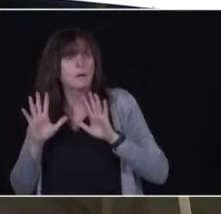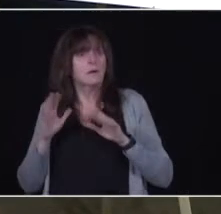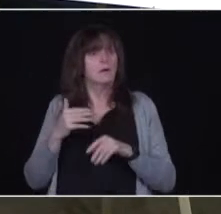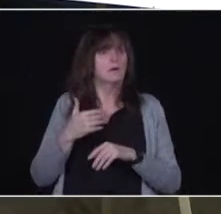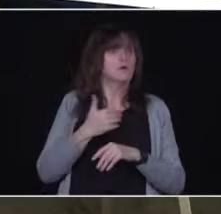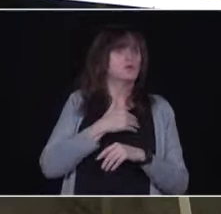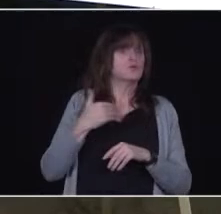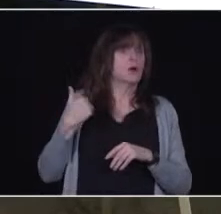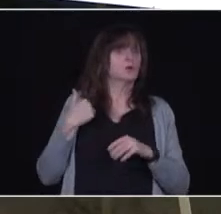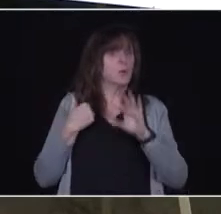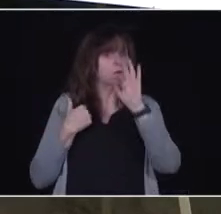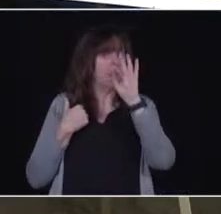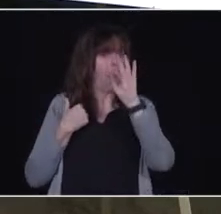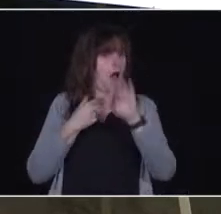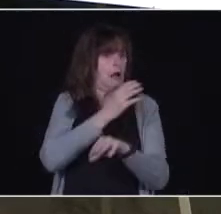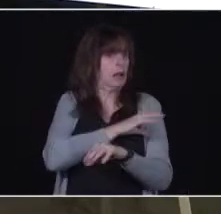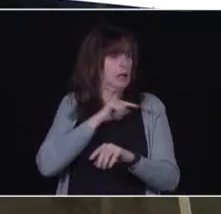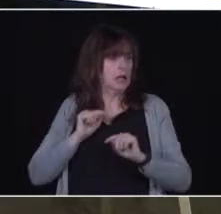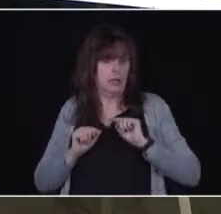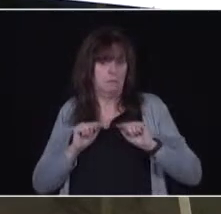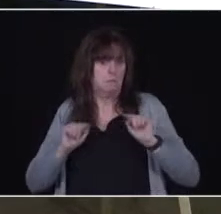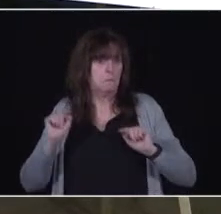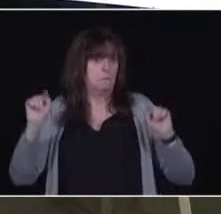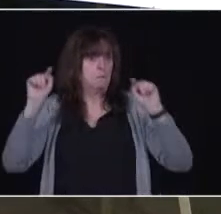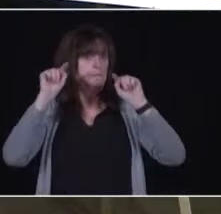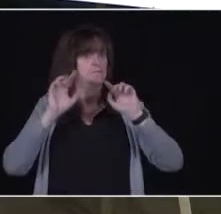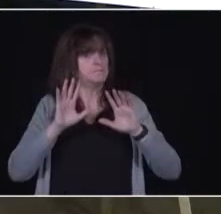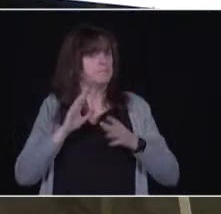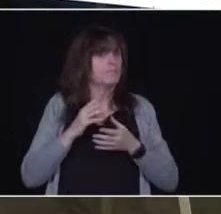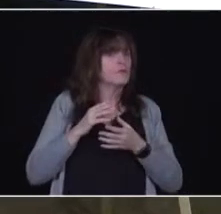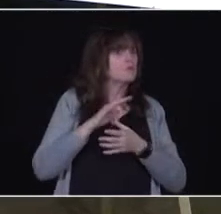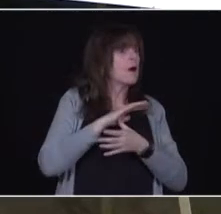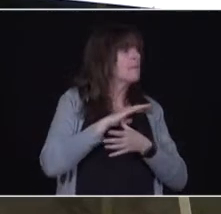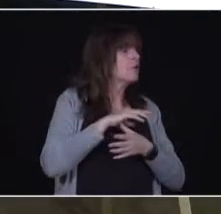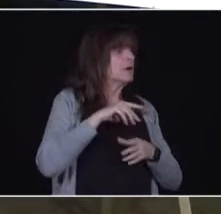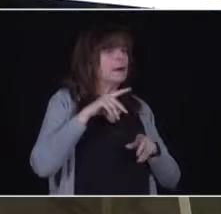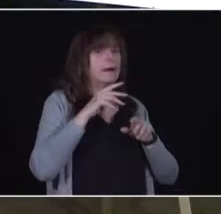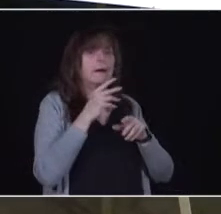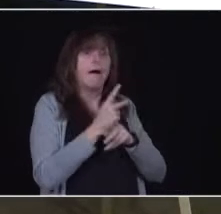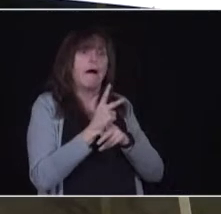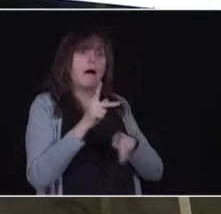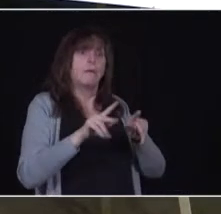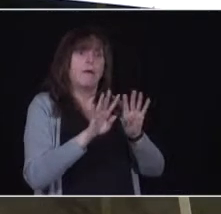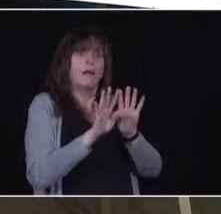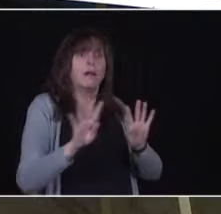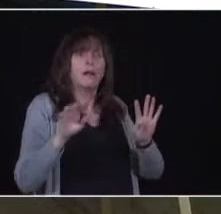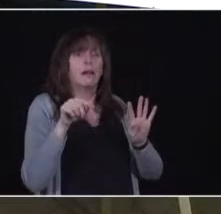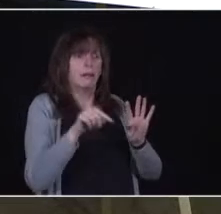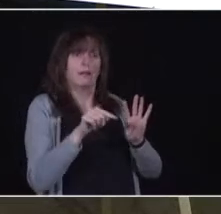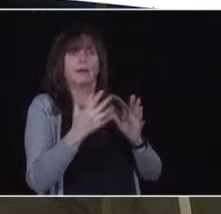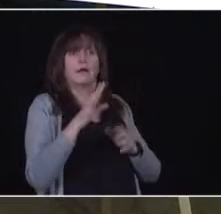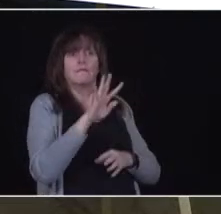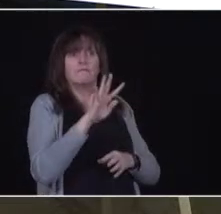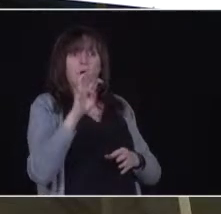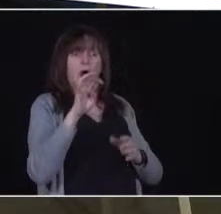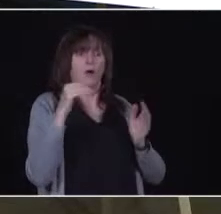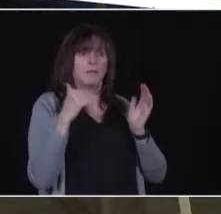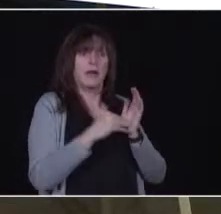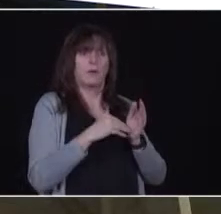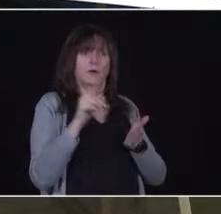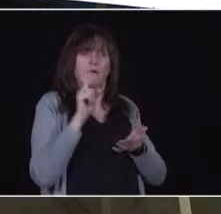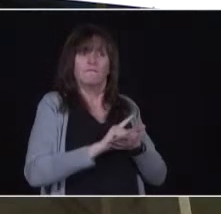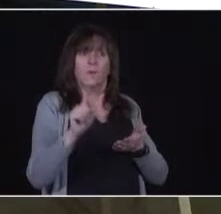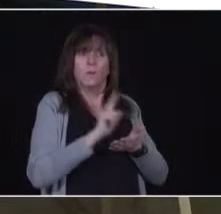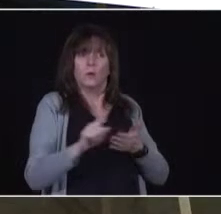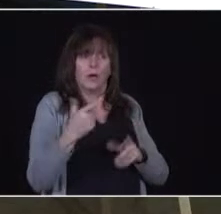and the primary care professionals, that they are going to be over 400,000 vaccinations a week capable. So all those things are happening, it's not